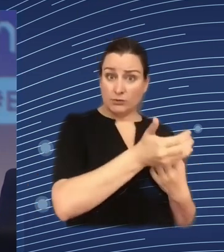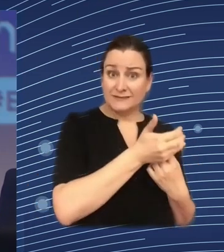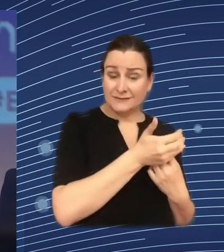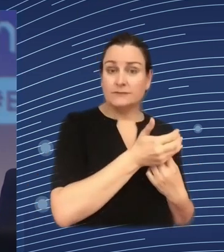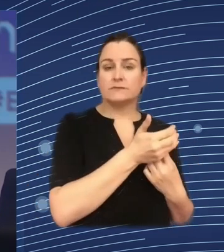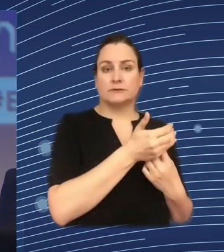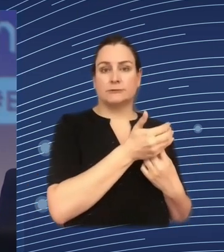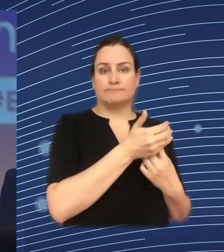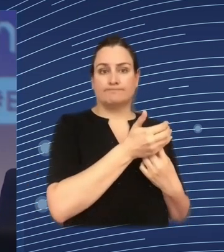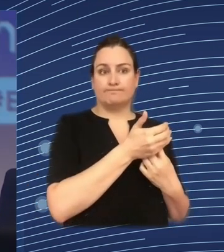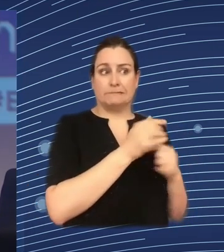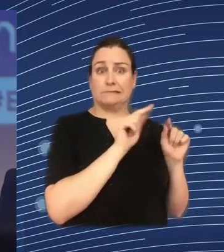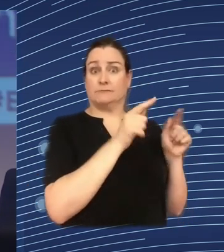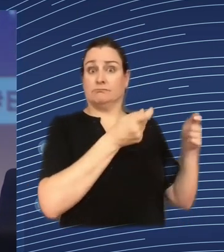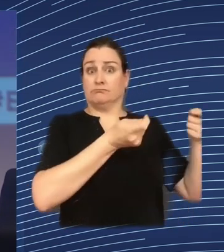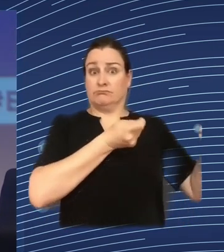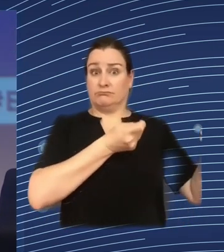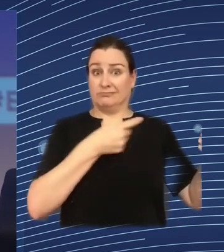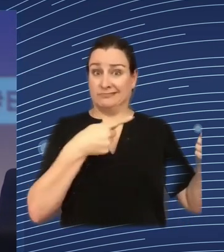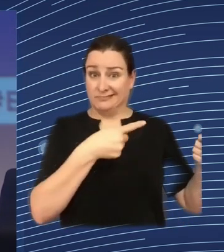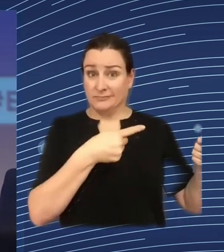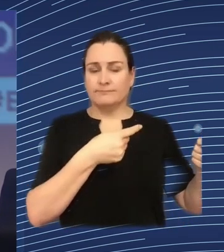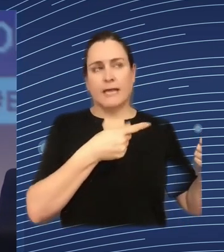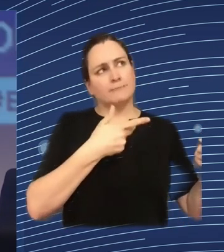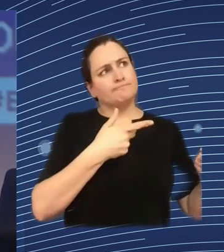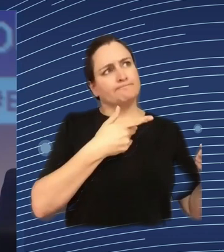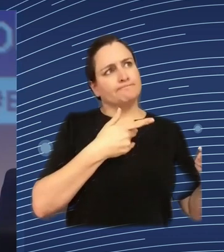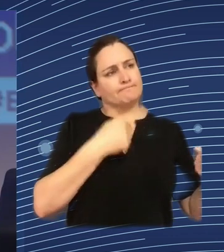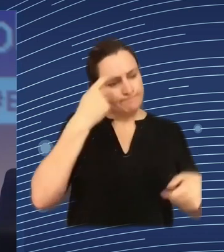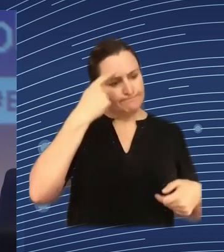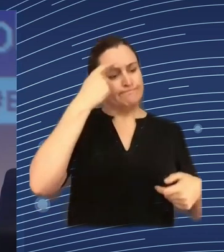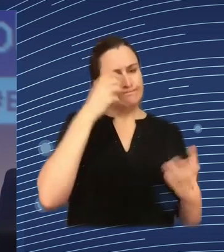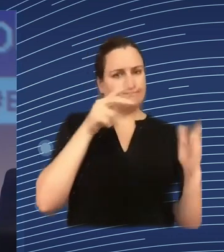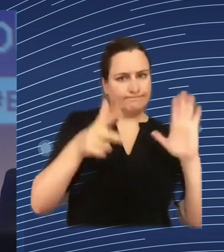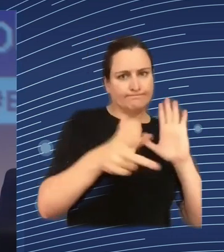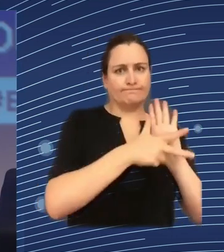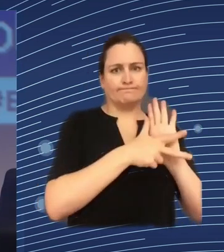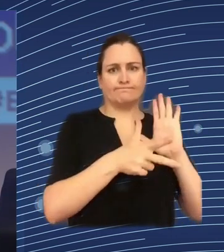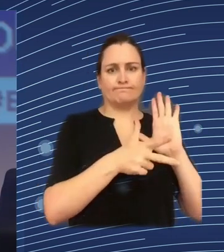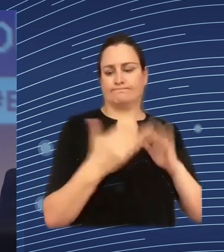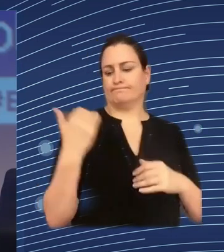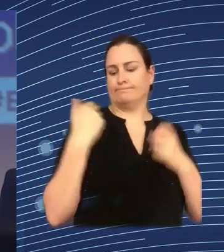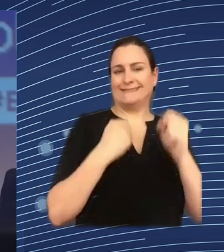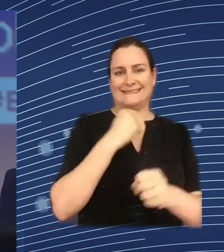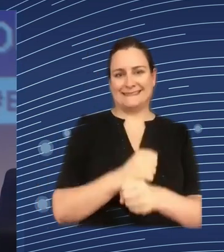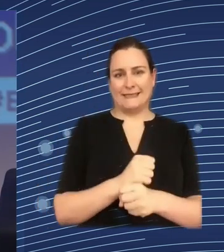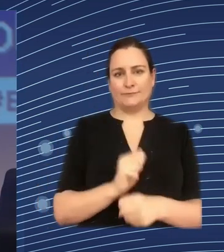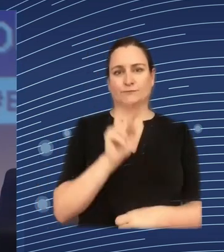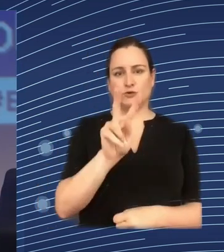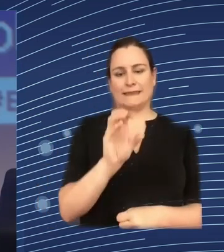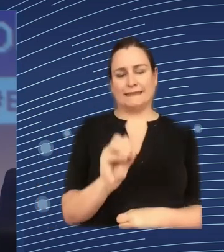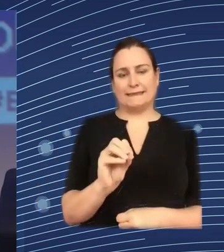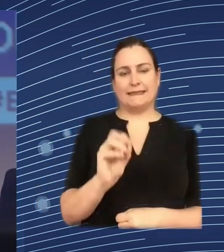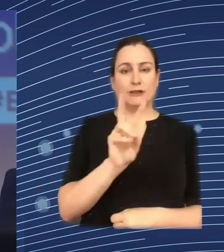a resolution in April 20 2022 uh entitled the time